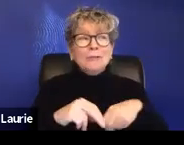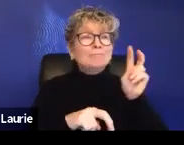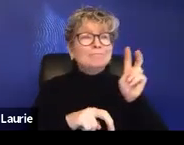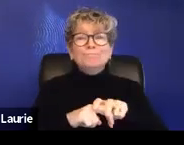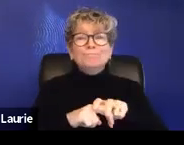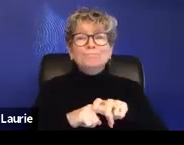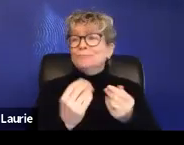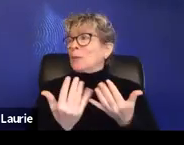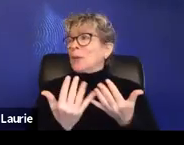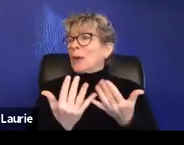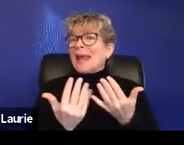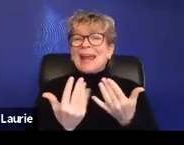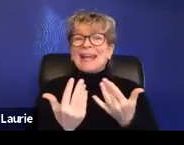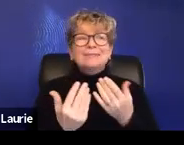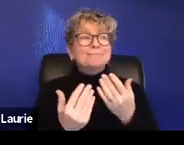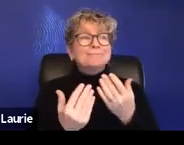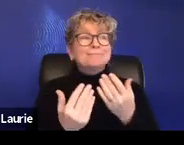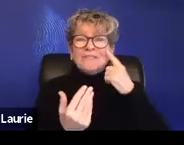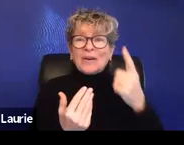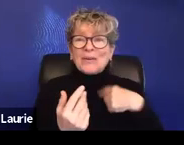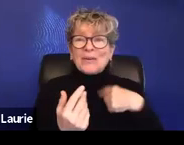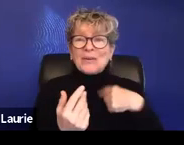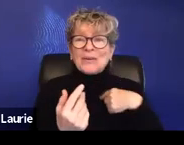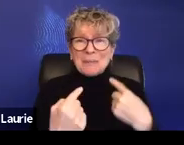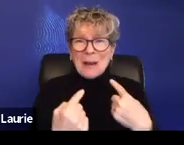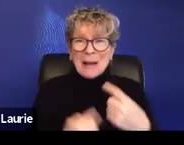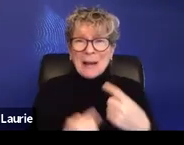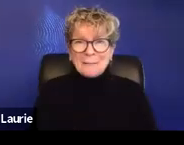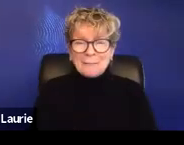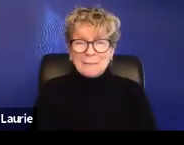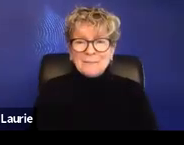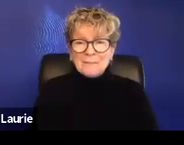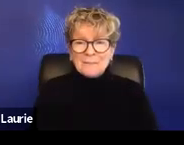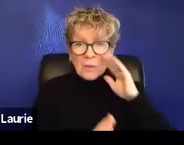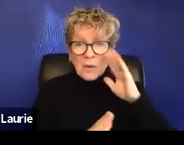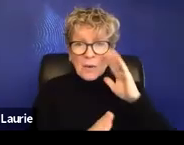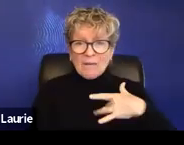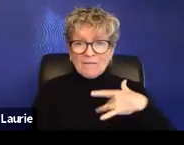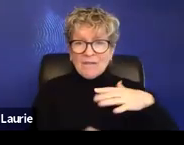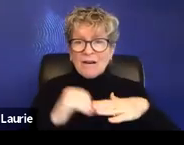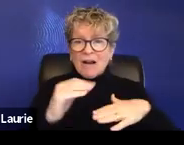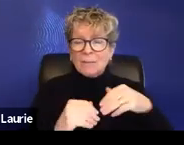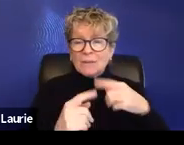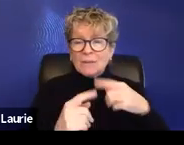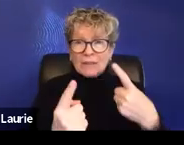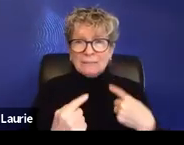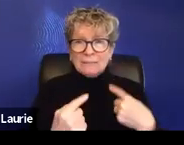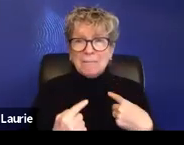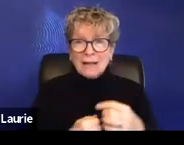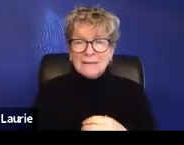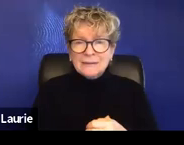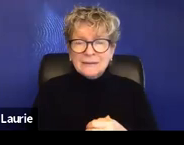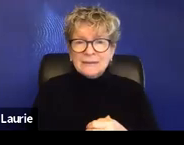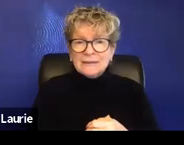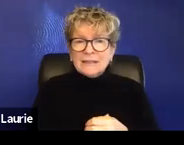respond. So I hope folks will feel comfortable responding. What, what are